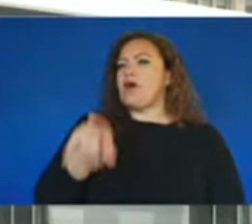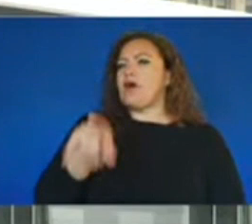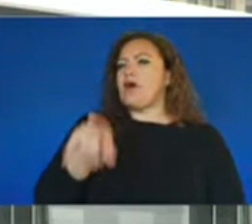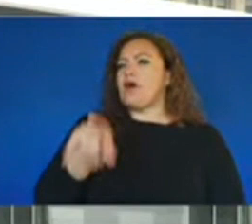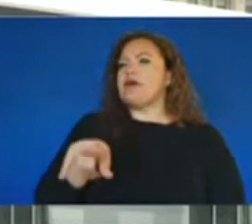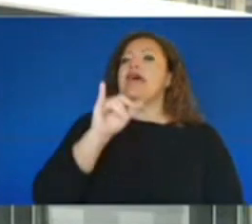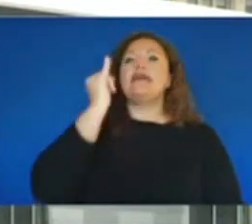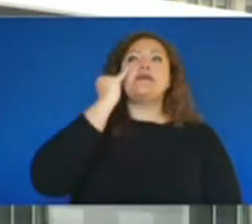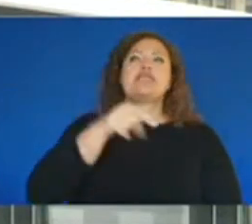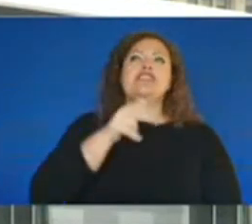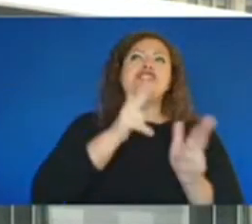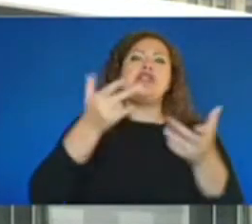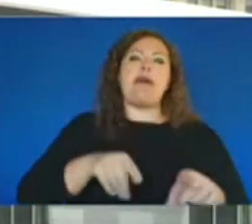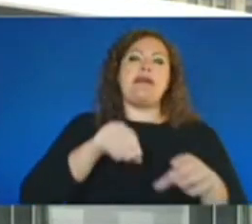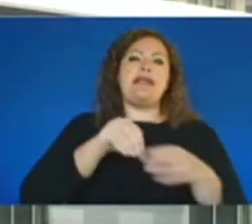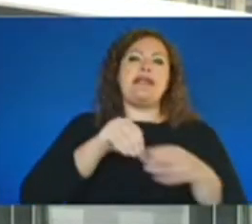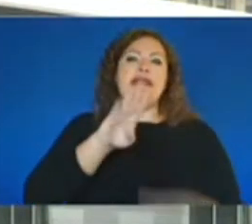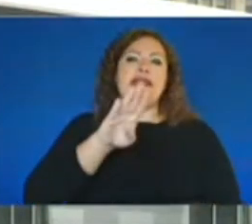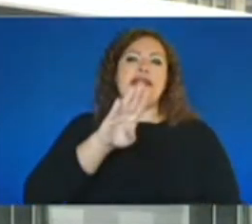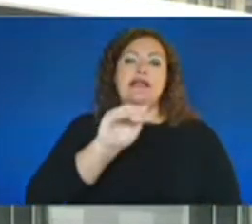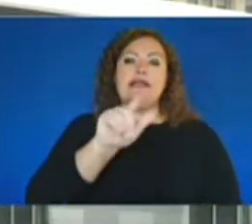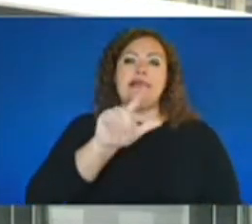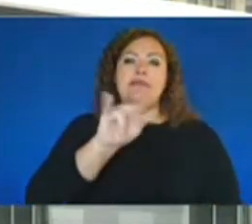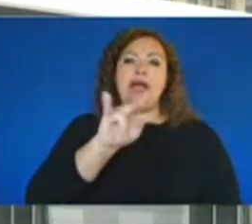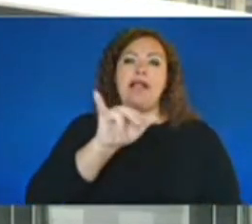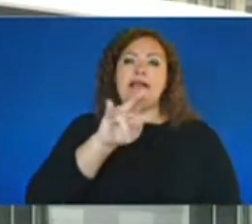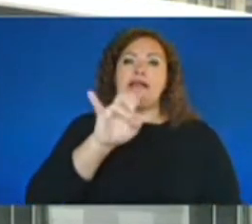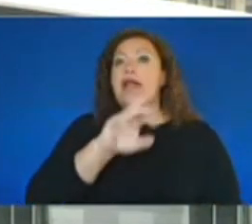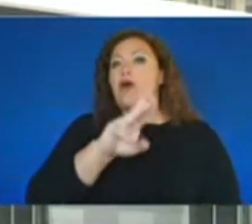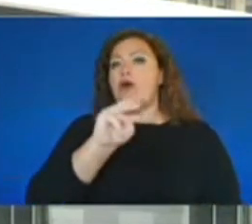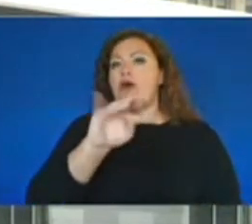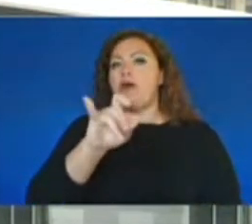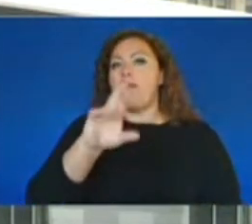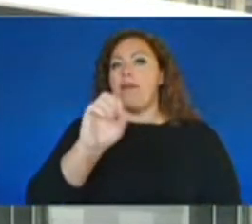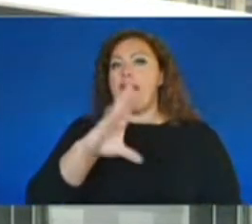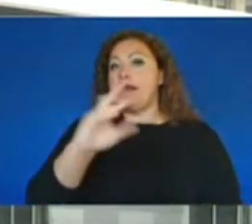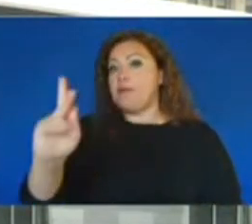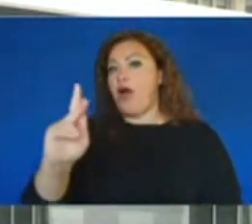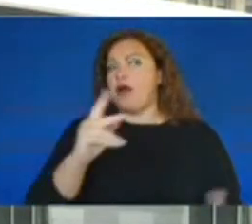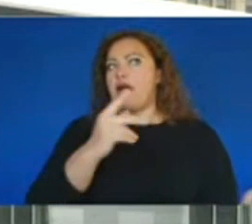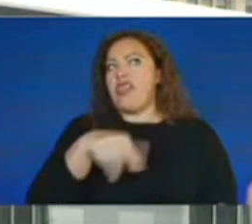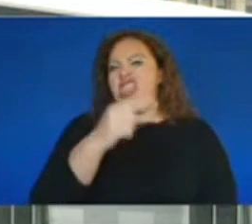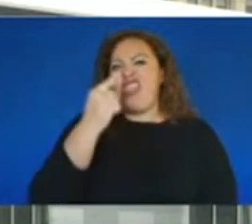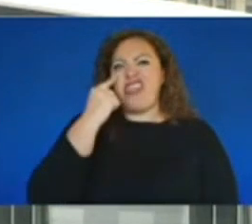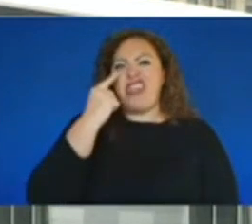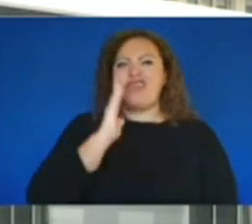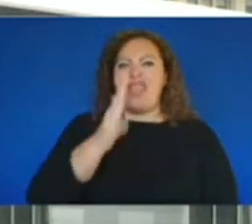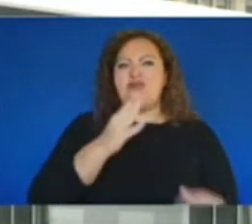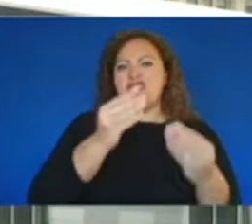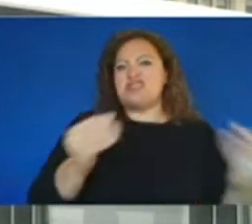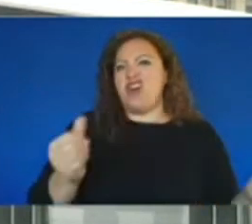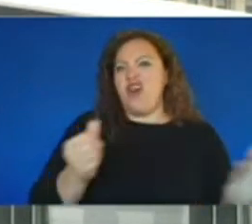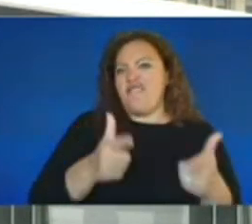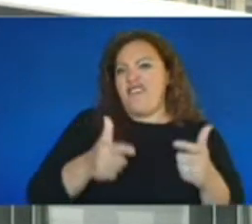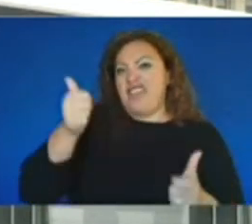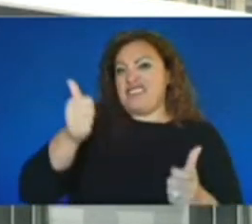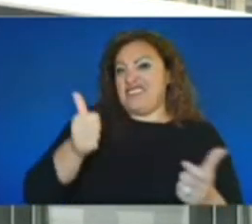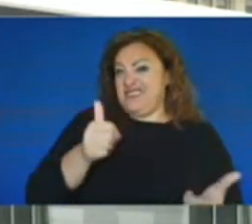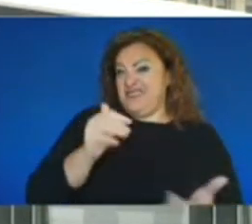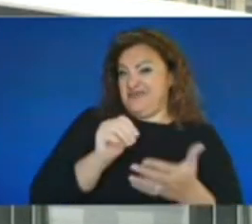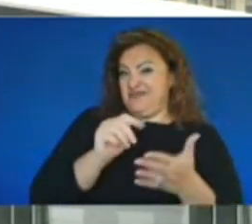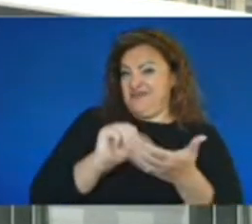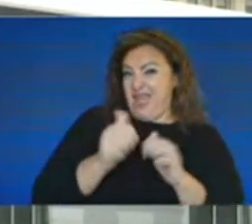There's that feeling for family members. What would your message be to them? You know, having been in homicide for most of last 10 years, it's really